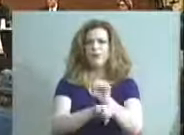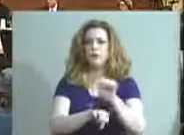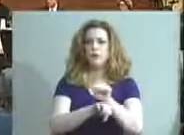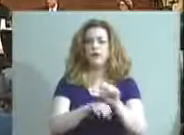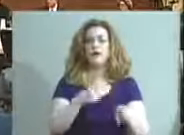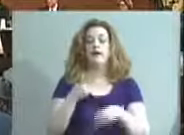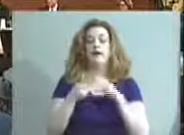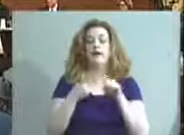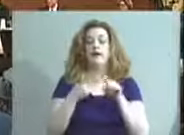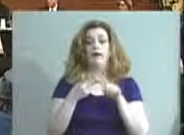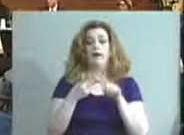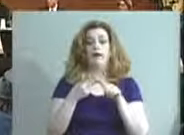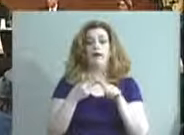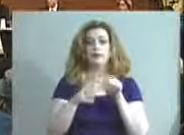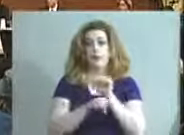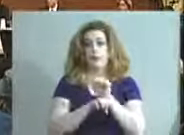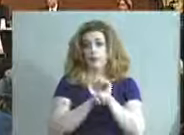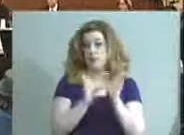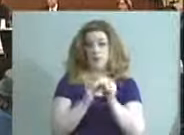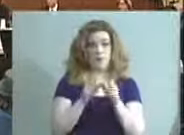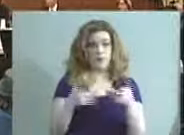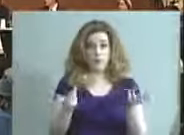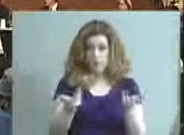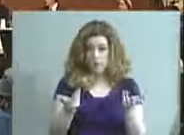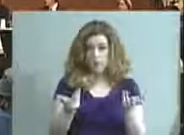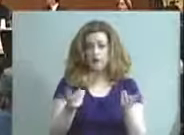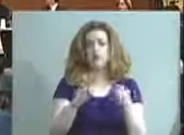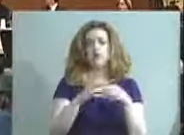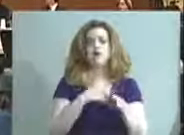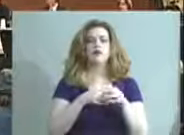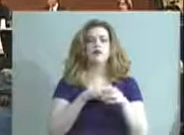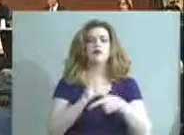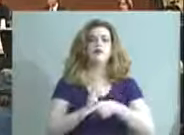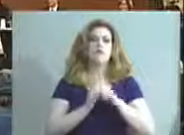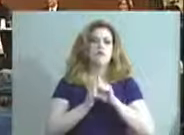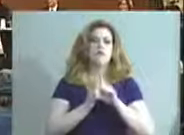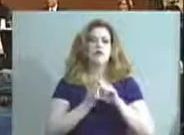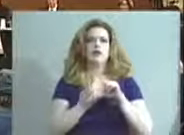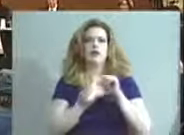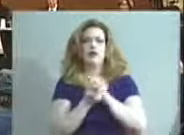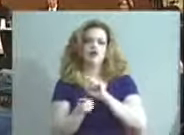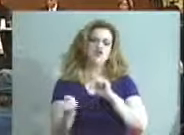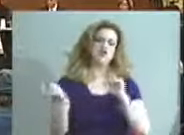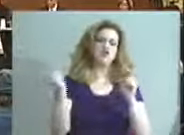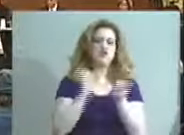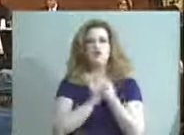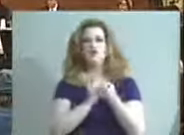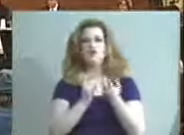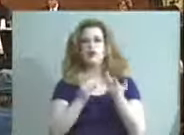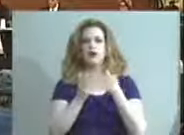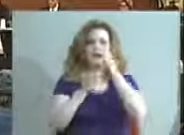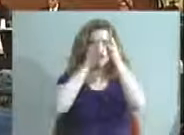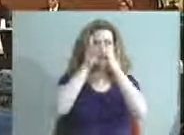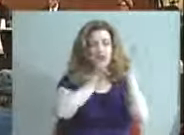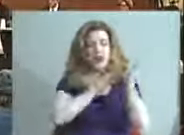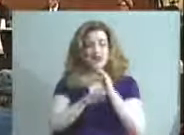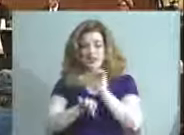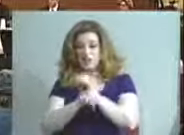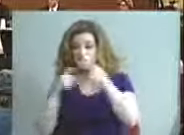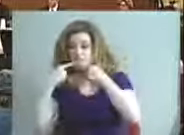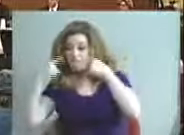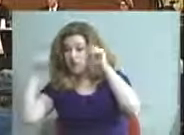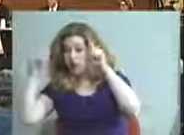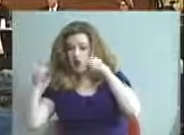session was a review of turnaround strategies that are working and not working so well in our middle